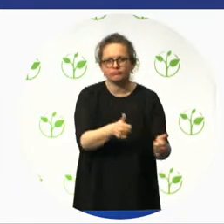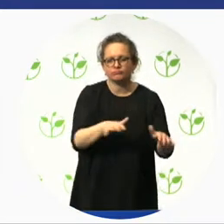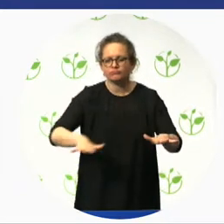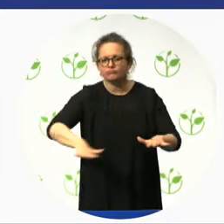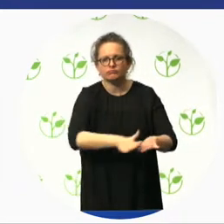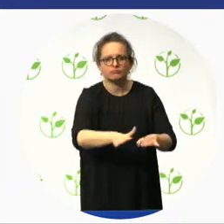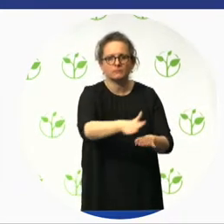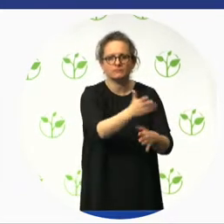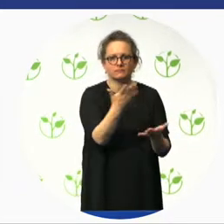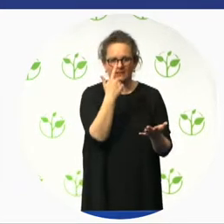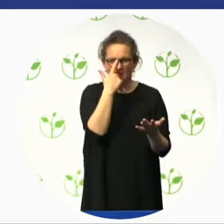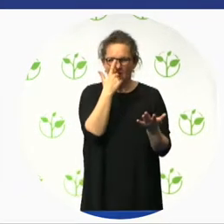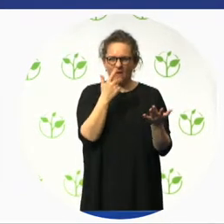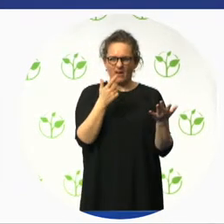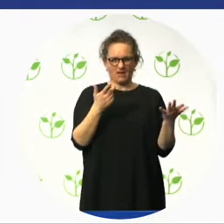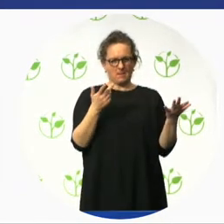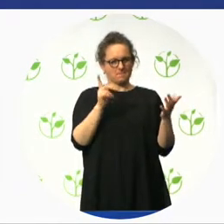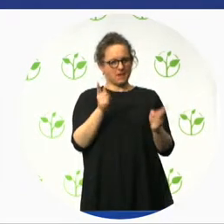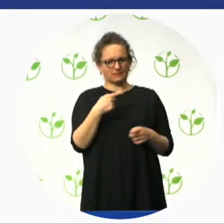trail, pathways, and access those create.